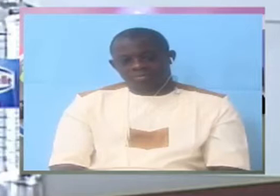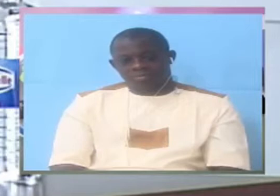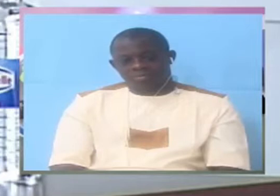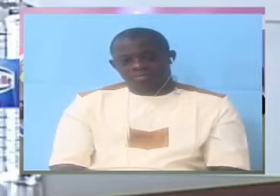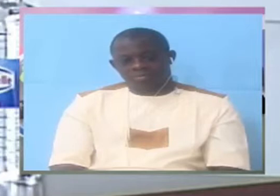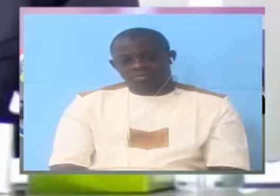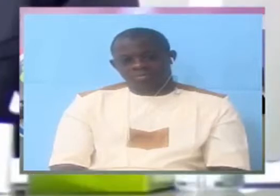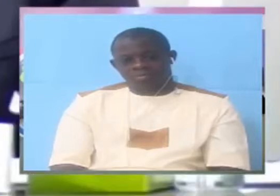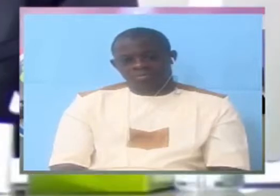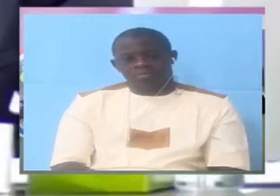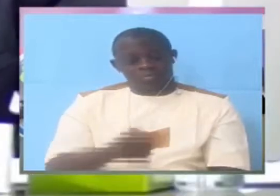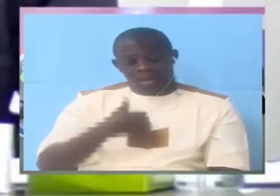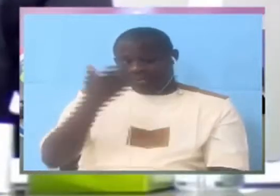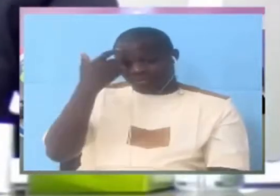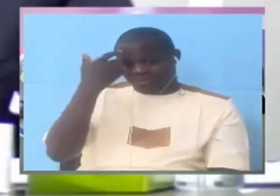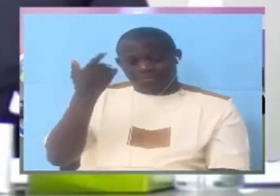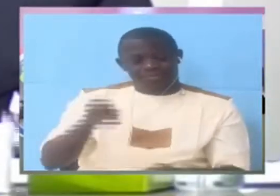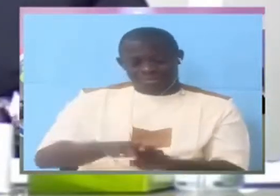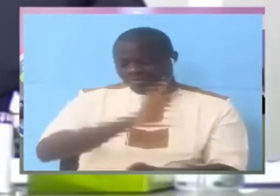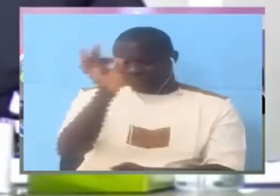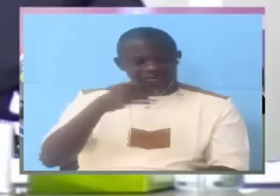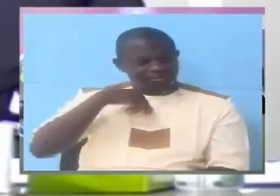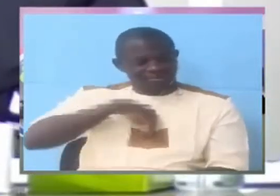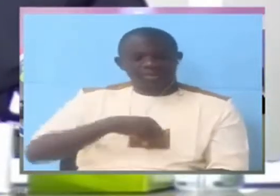I think it's quite obvious. Let's move on.